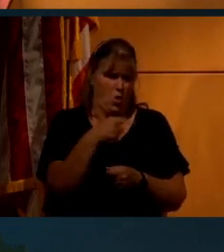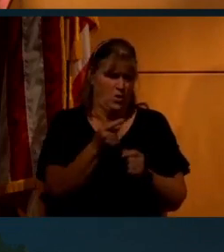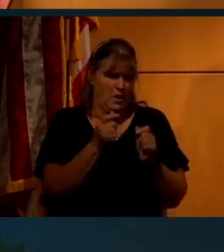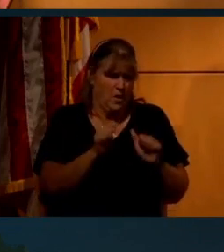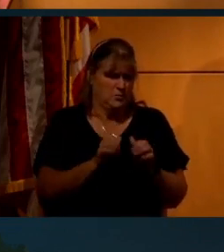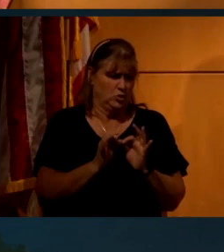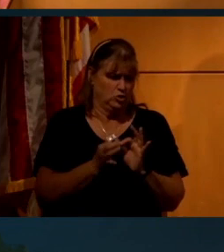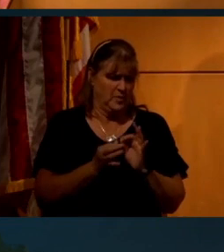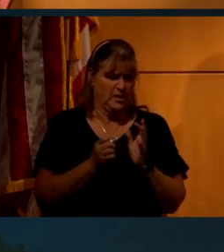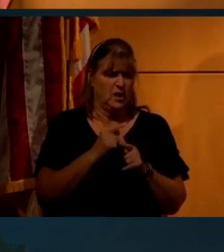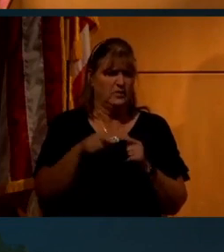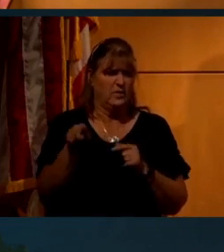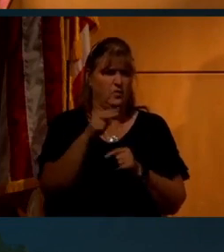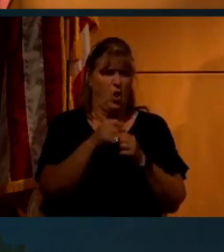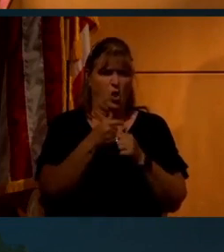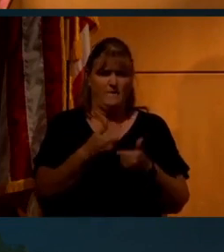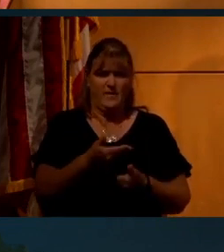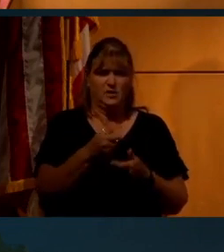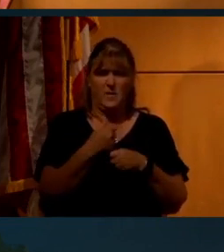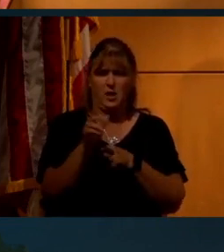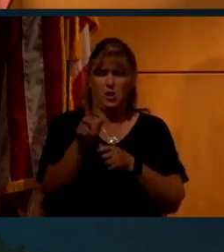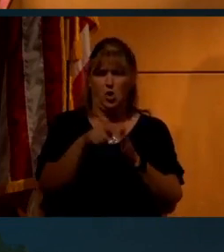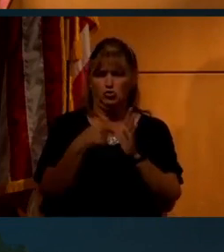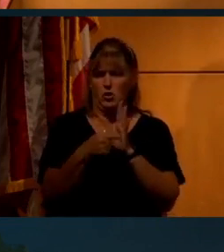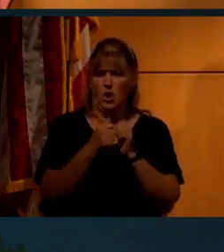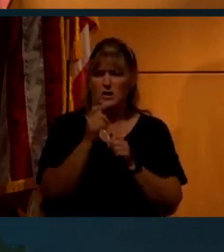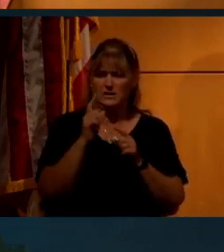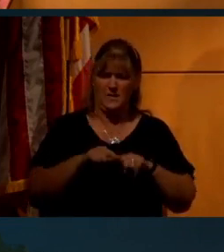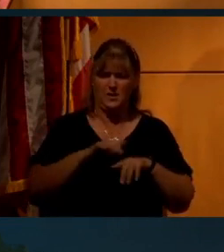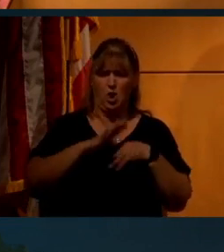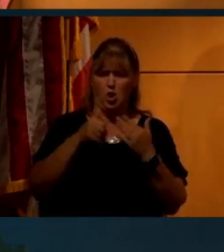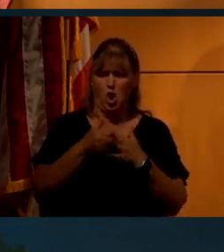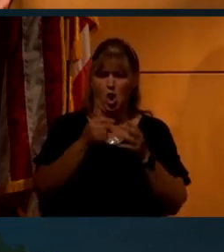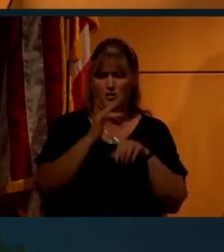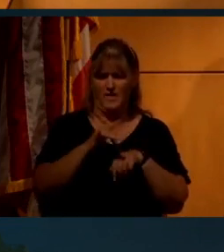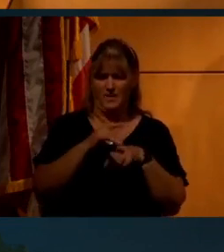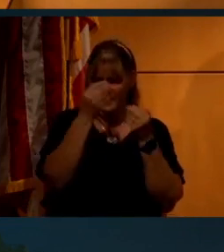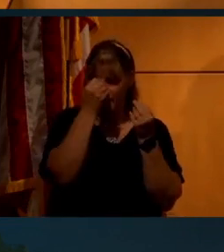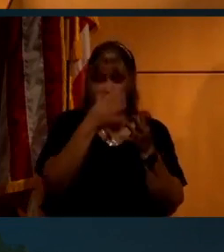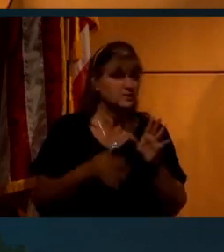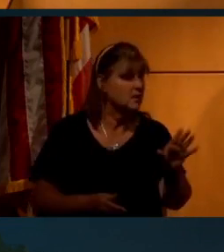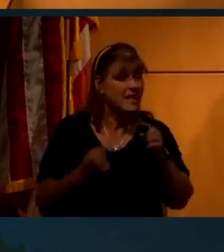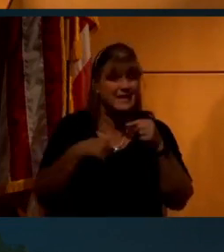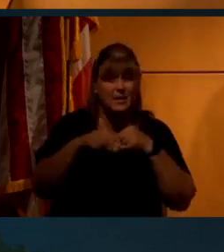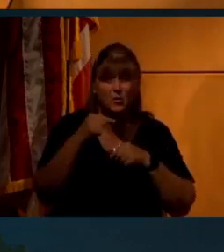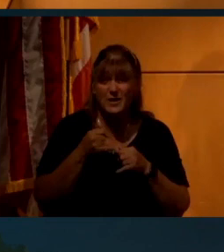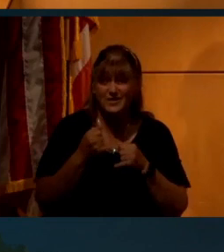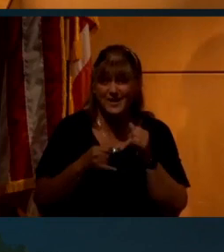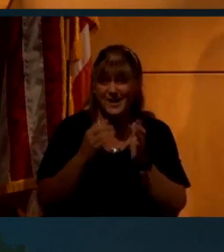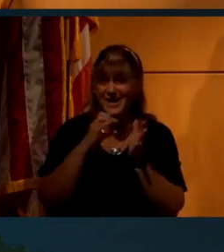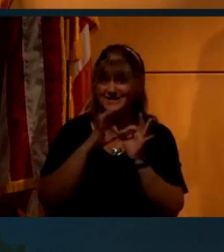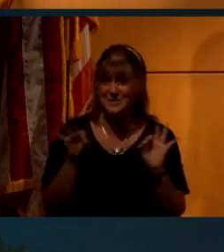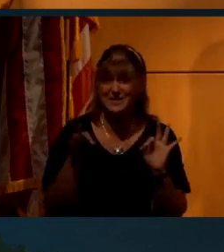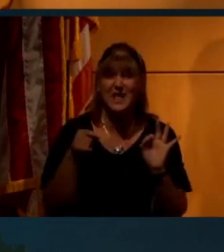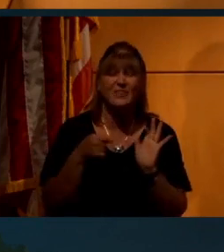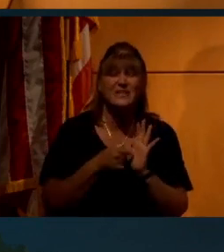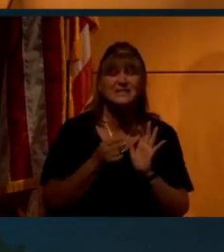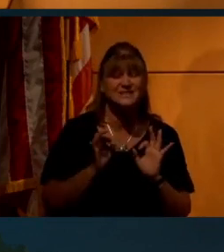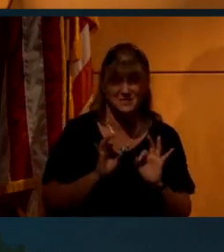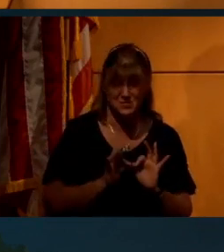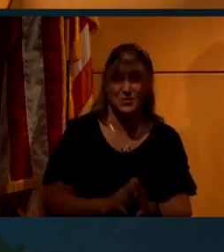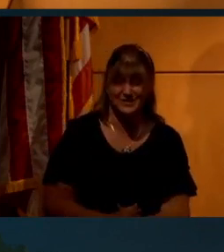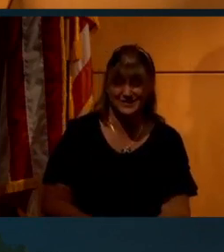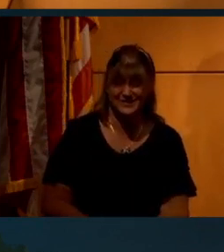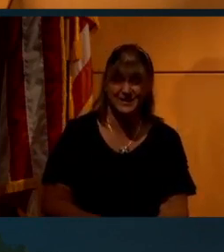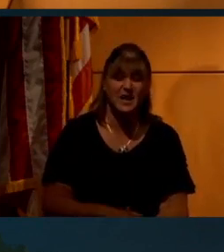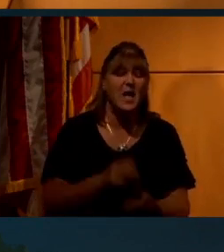interpretation. Viewers are invited to make a judgment based on all available information. Let me repeat that last bit because this is important.